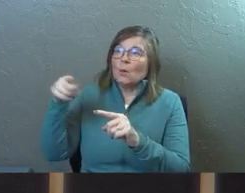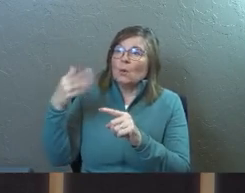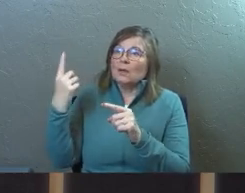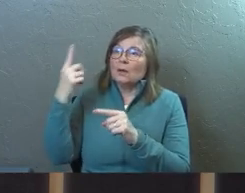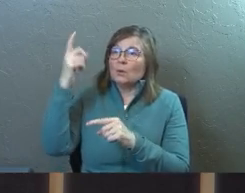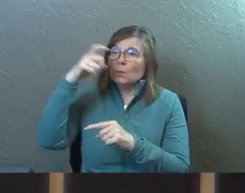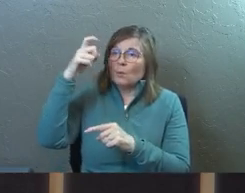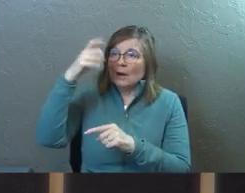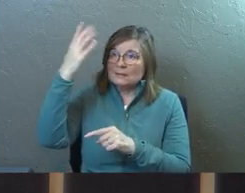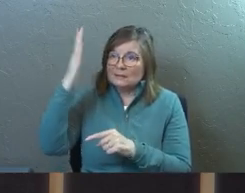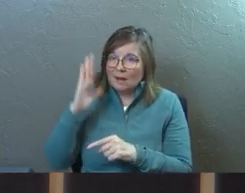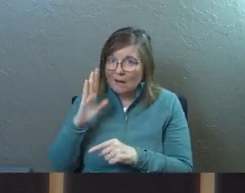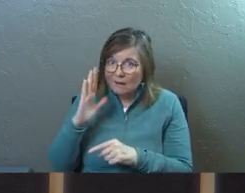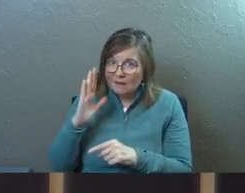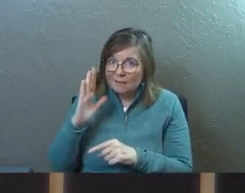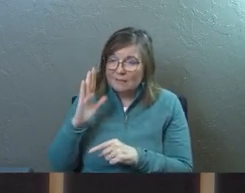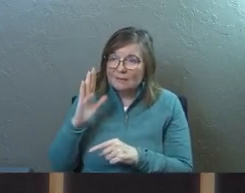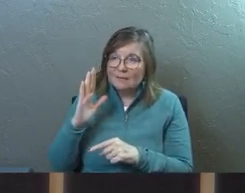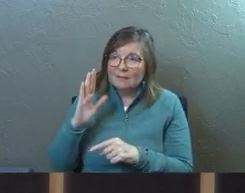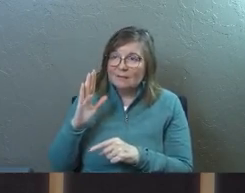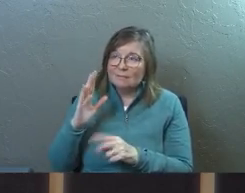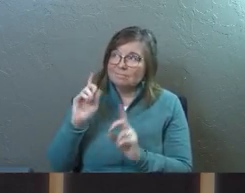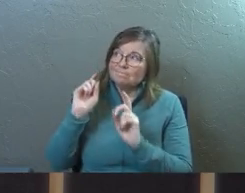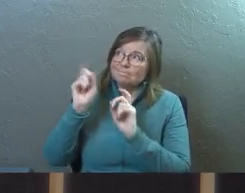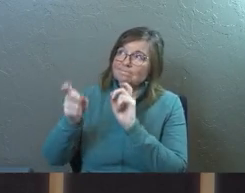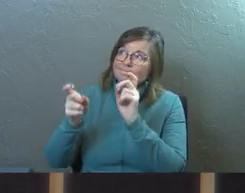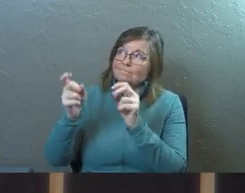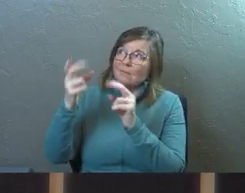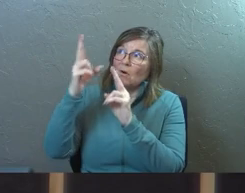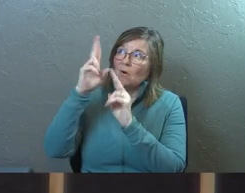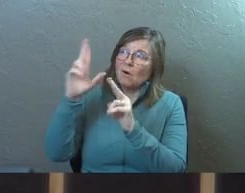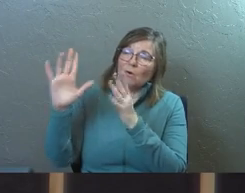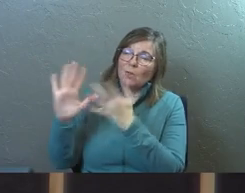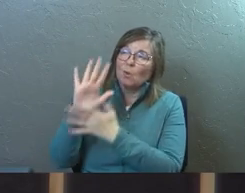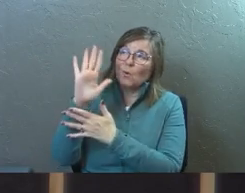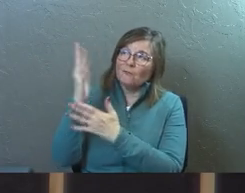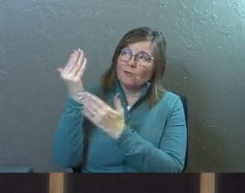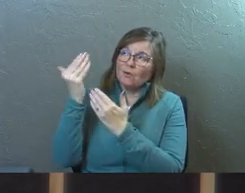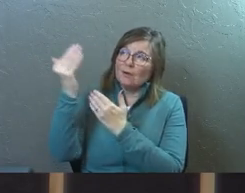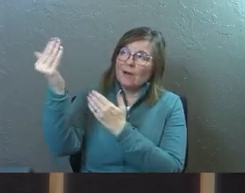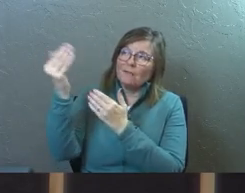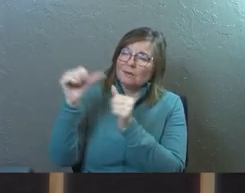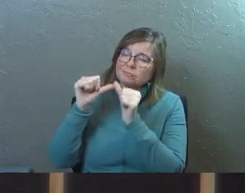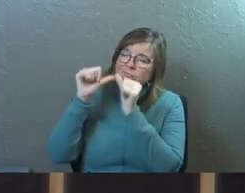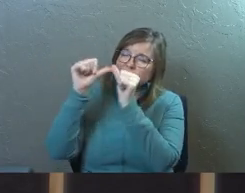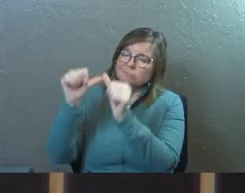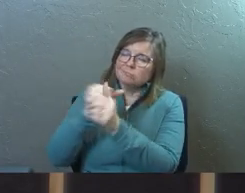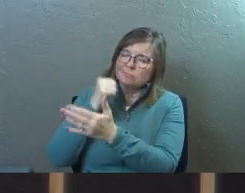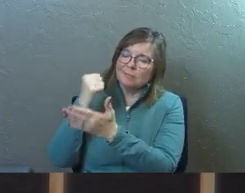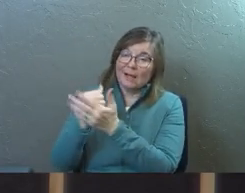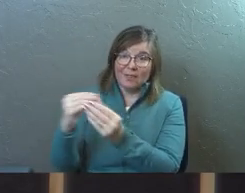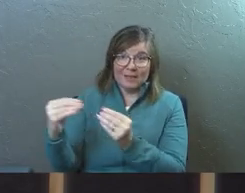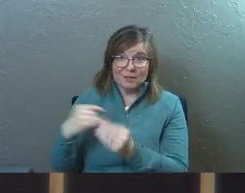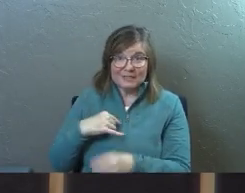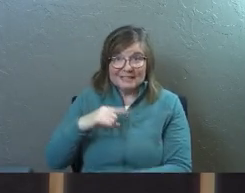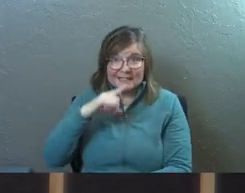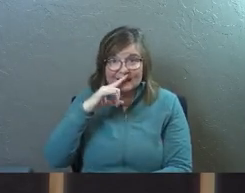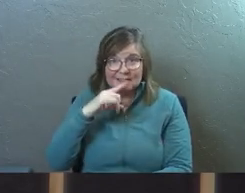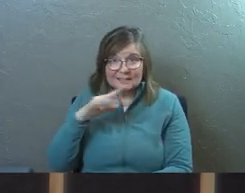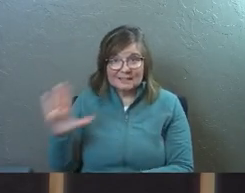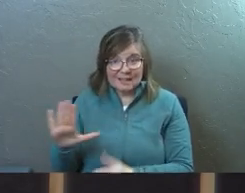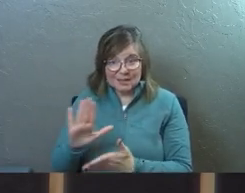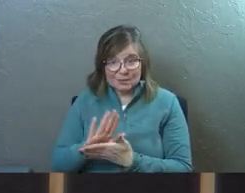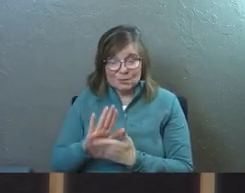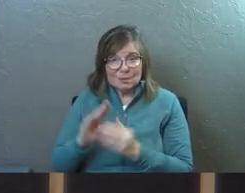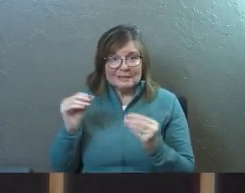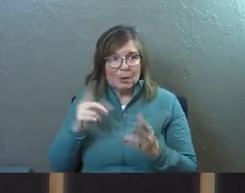only wise God, be honor and glory forever and ever. Amen. They taught us that as kids. You